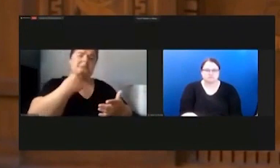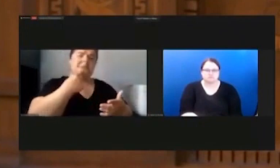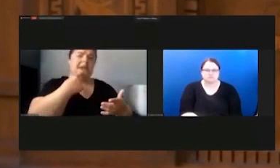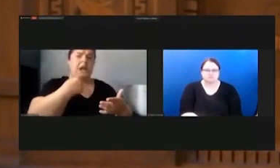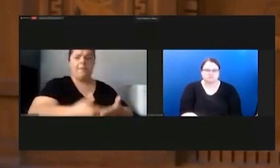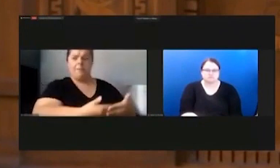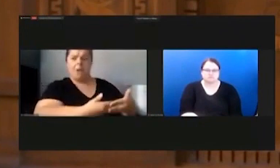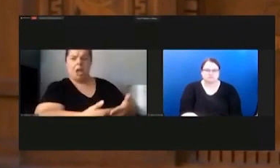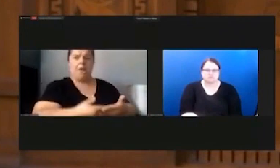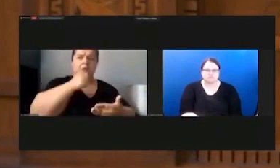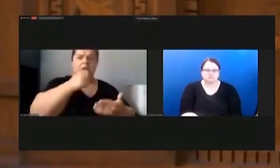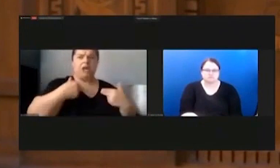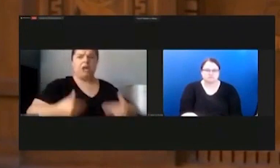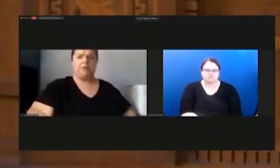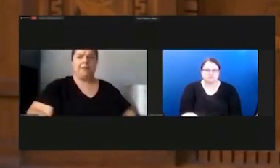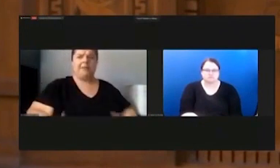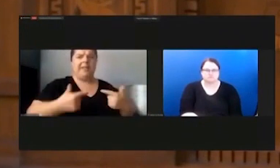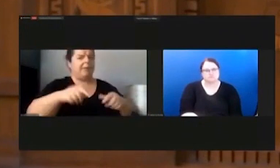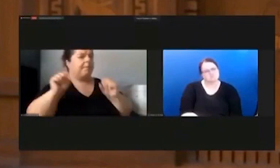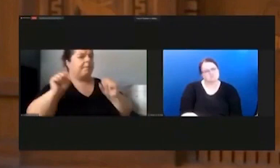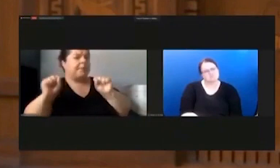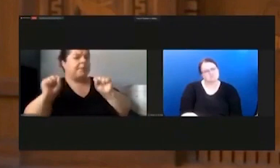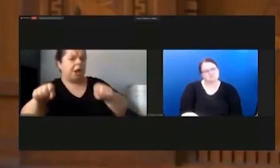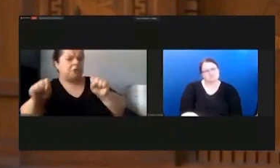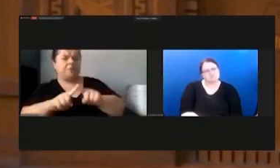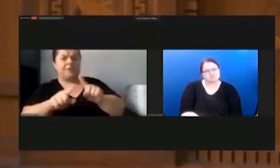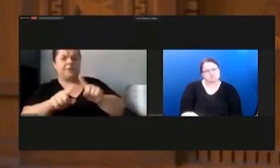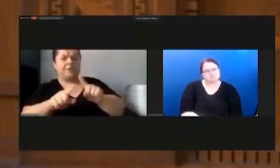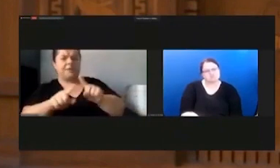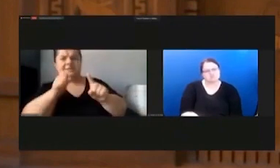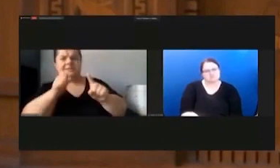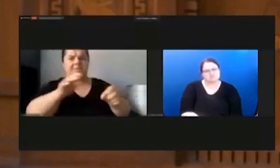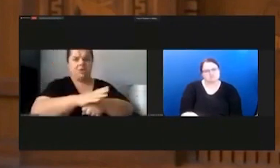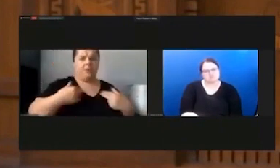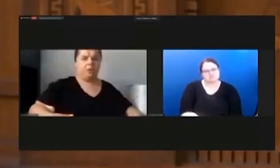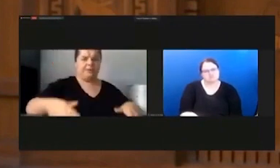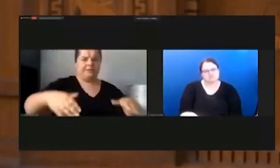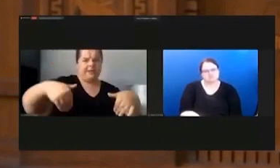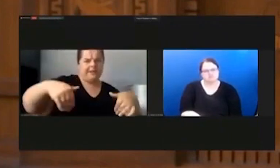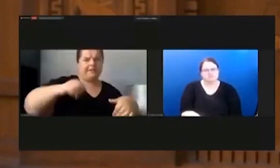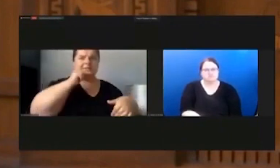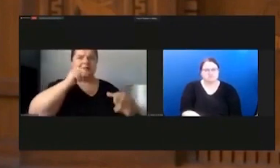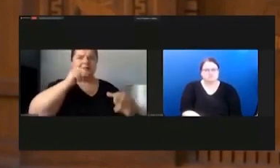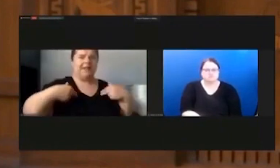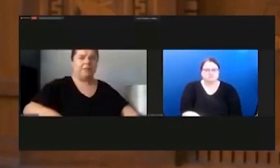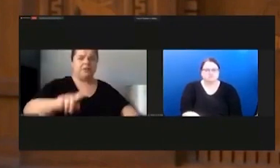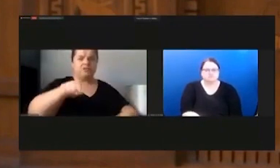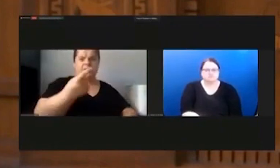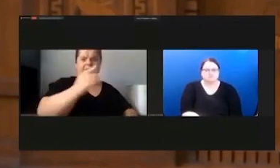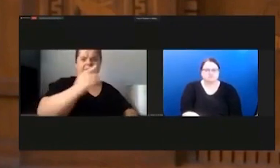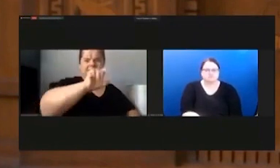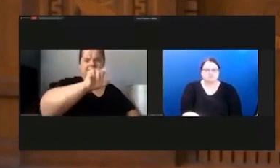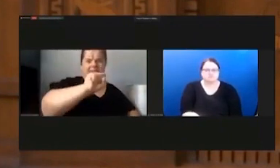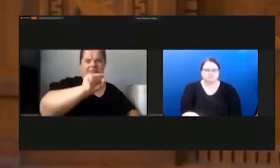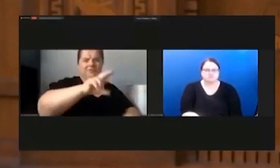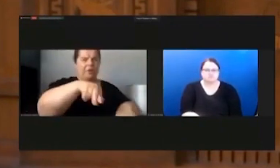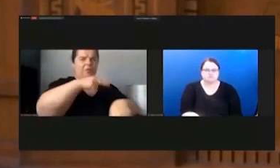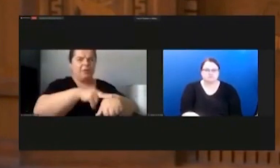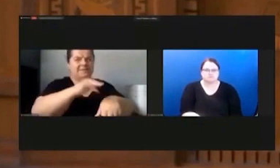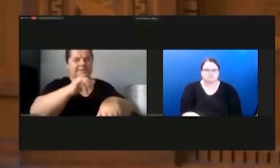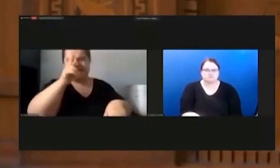human life, it's a potential human life. Or, it's not a human, it's just a clump of cells. Of course, this is a fallacy.